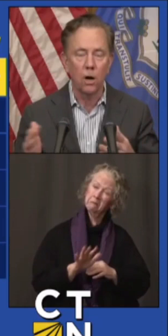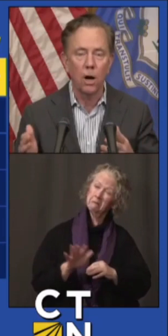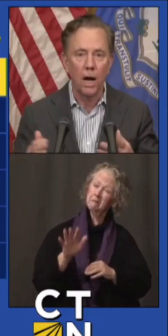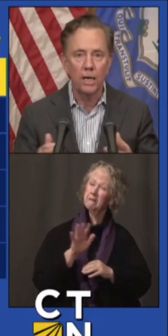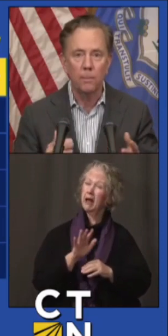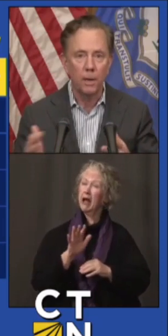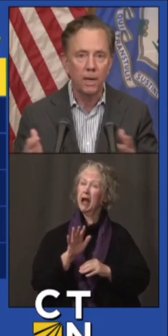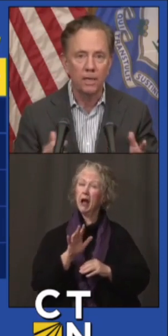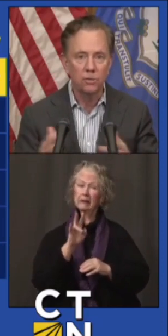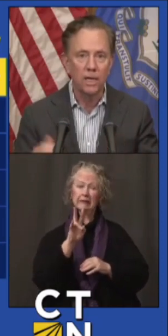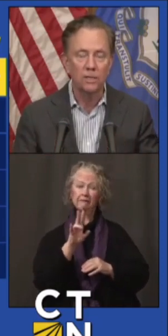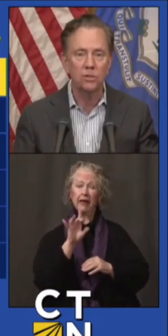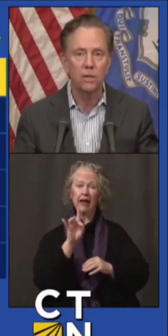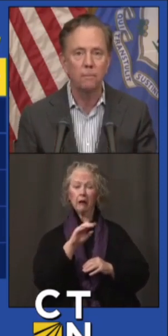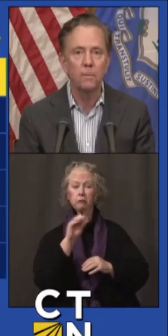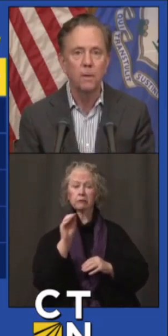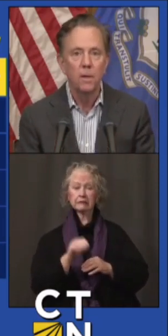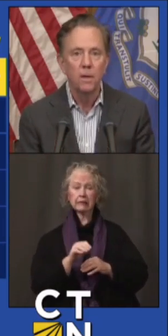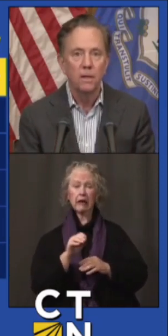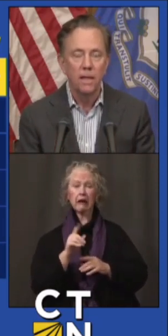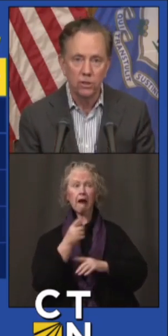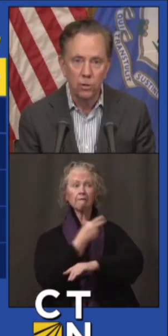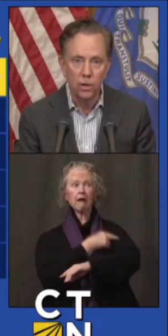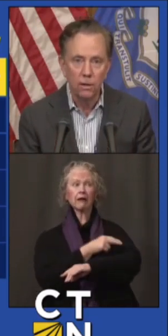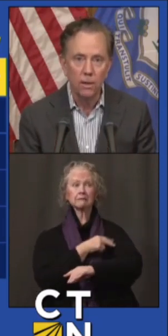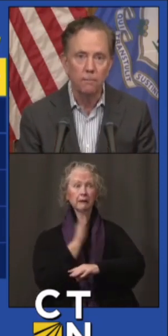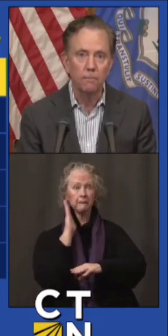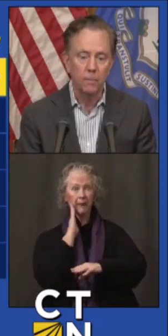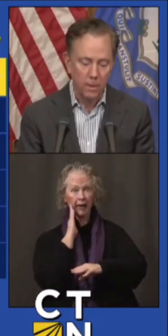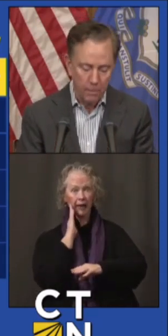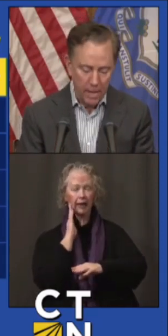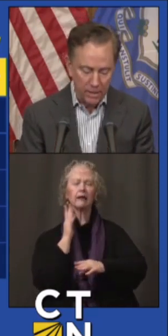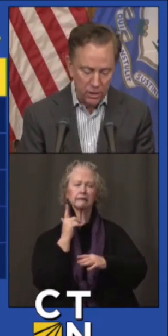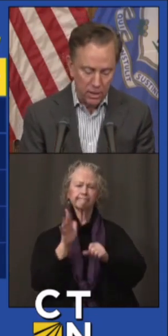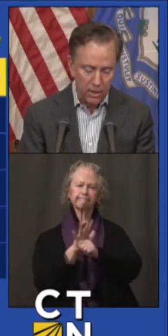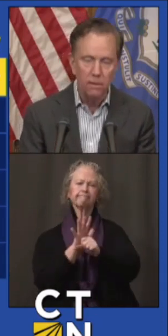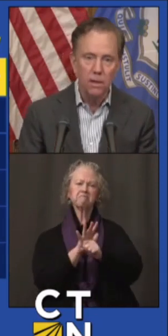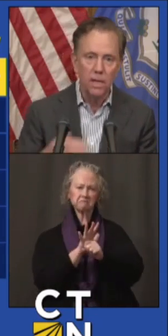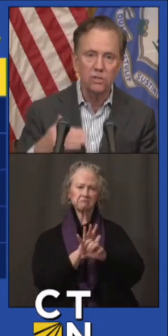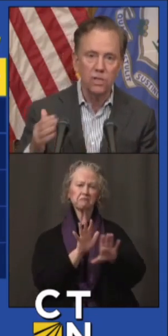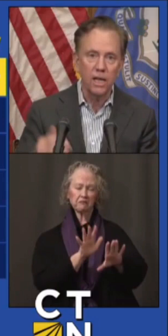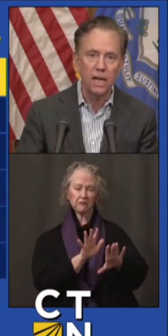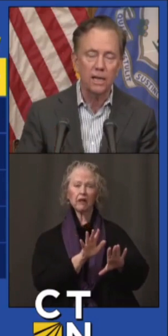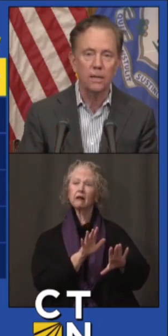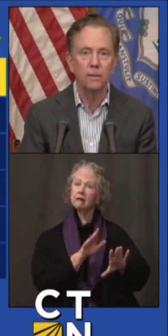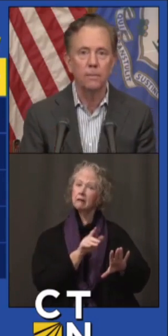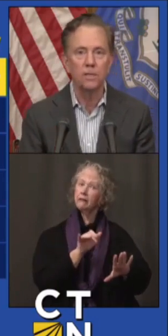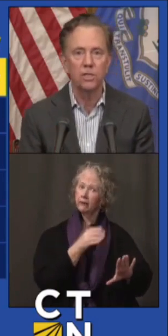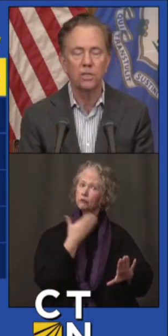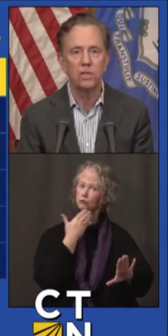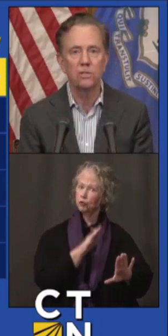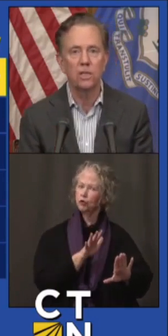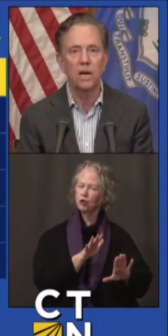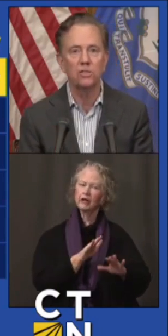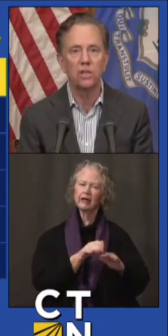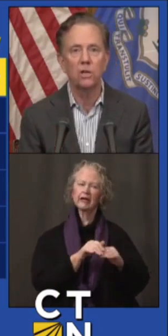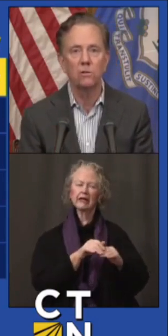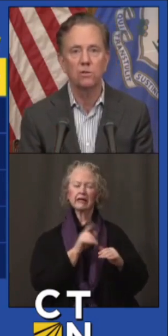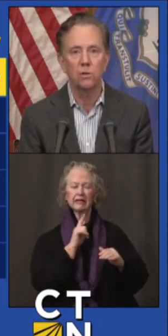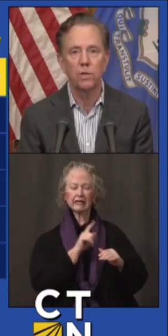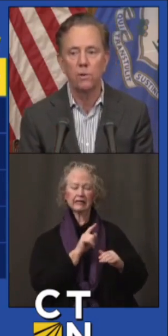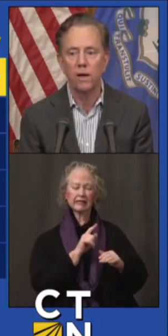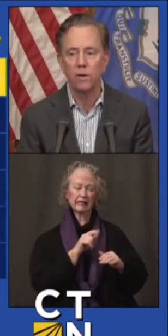are occupied, so that's good capacity. Less than that in the 60s in the